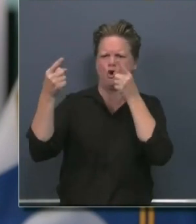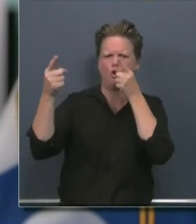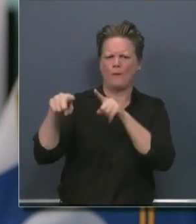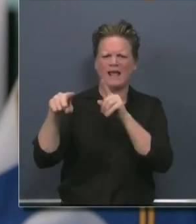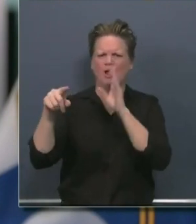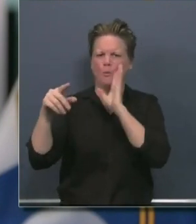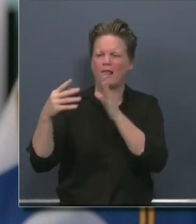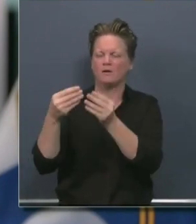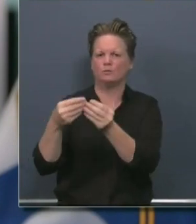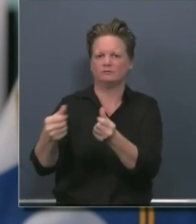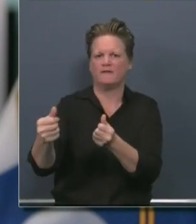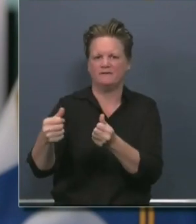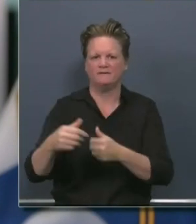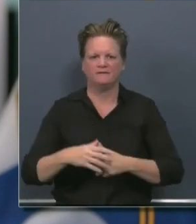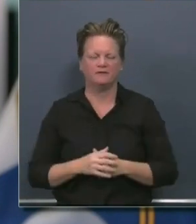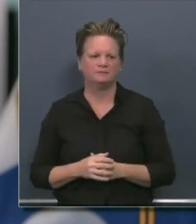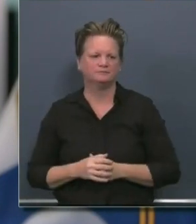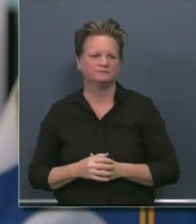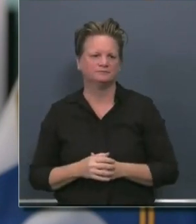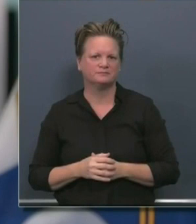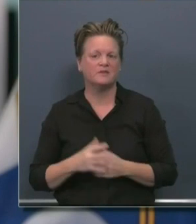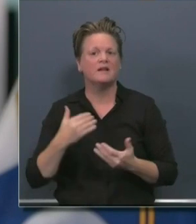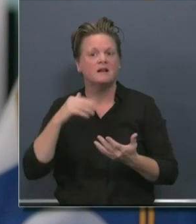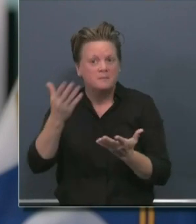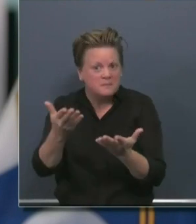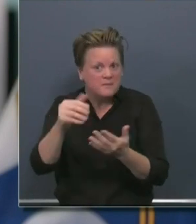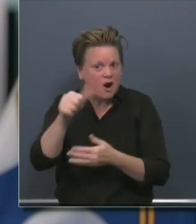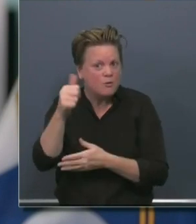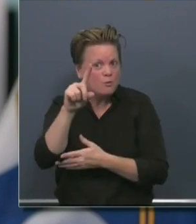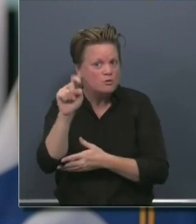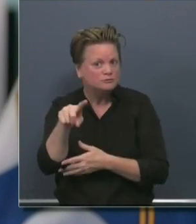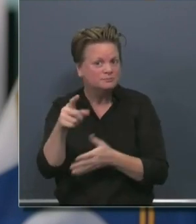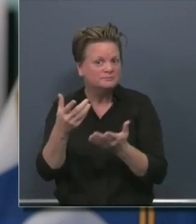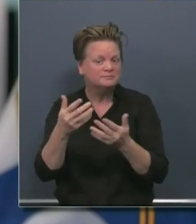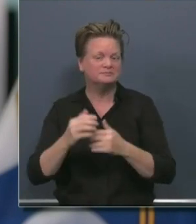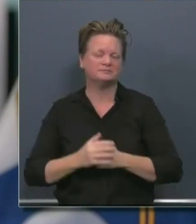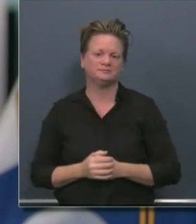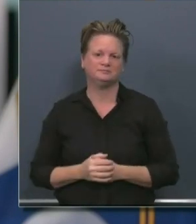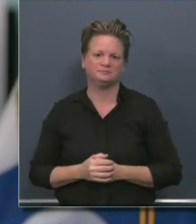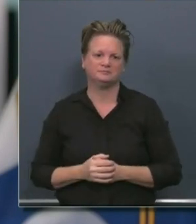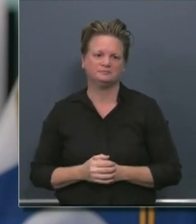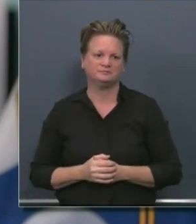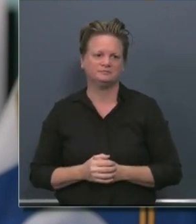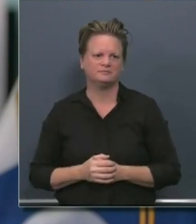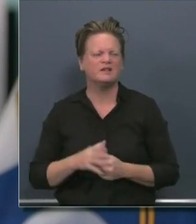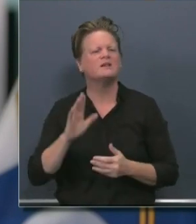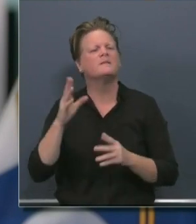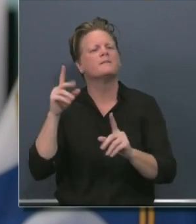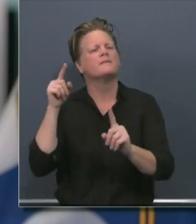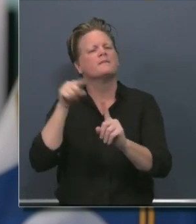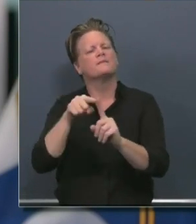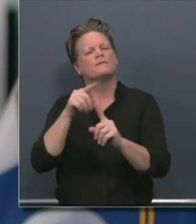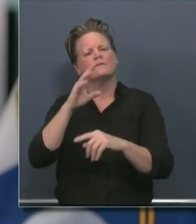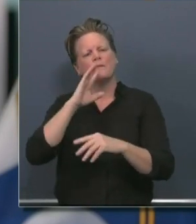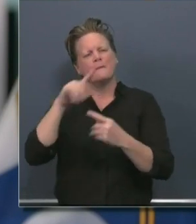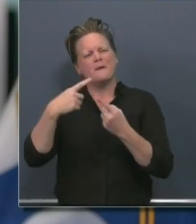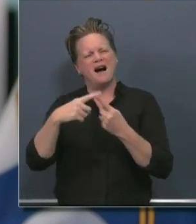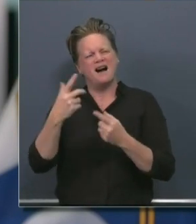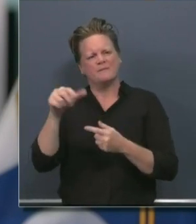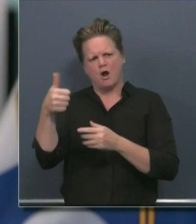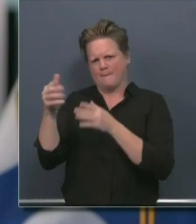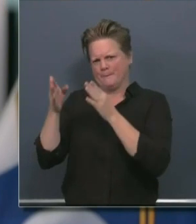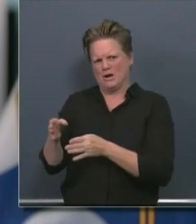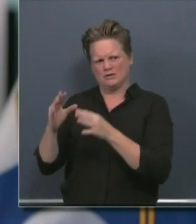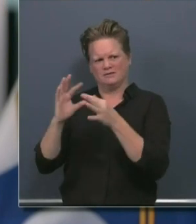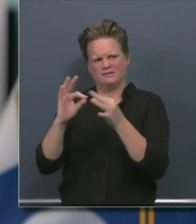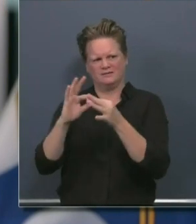Hey, Governor. So just to piggyback on what Alexei was asking about Elon Musk. So he, in his Twitter thread, said that he will